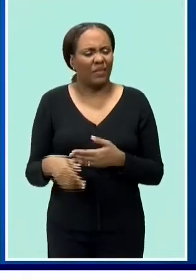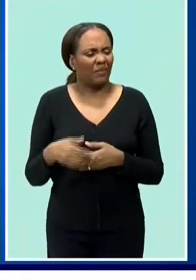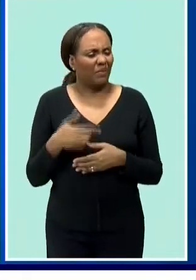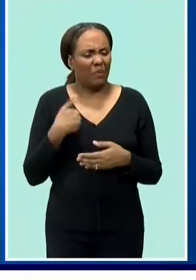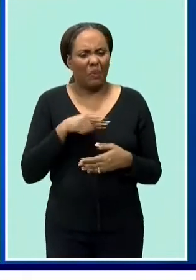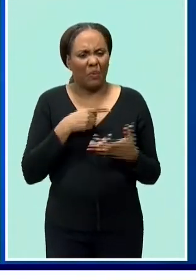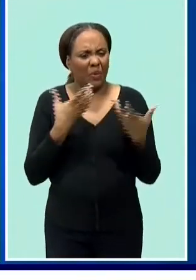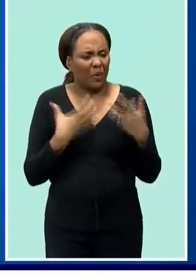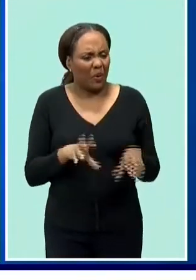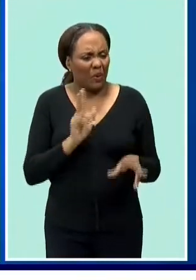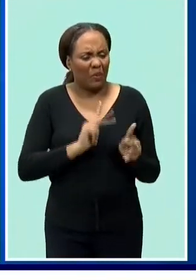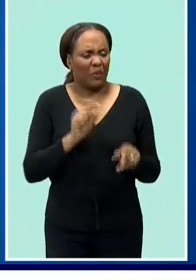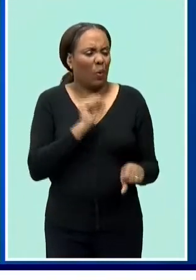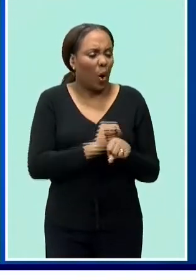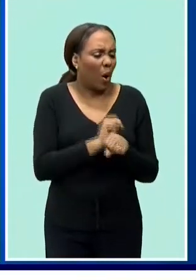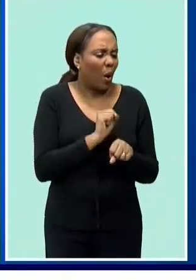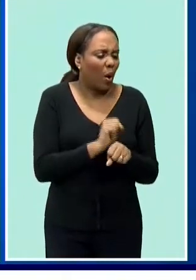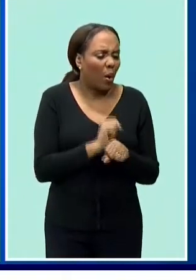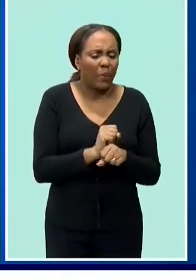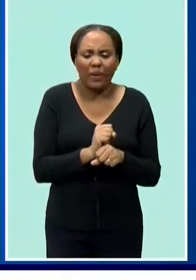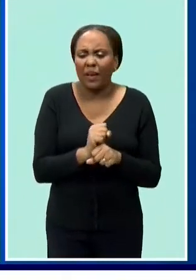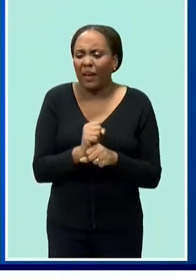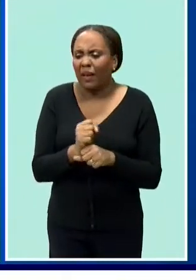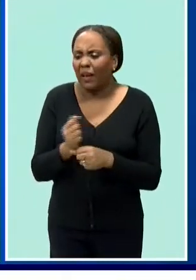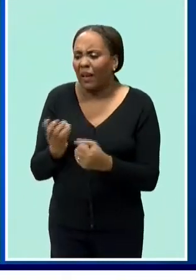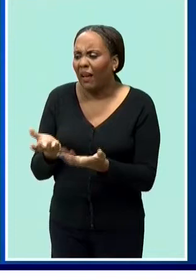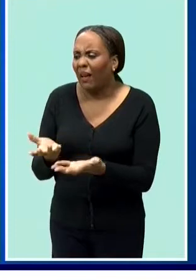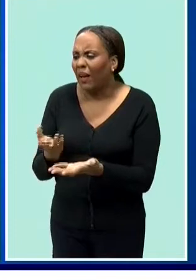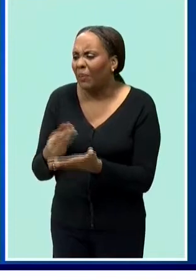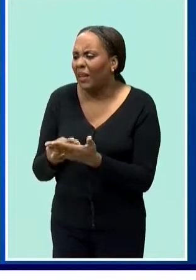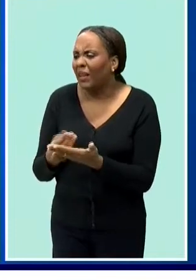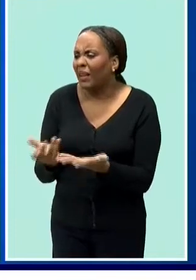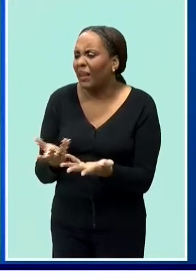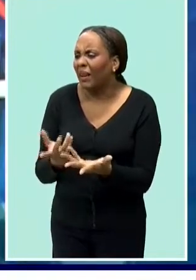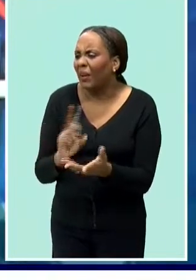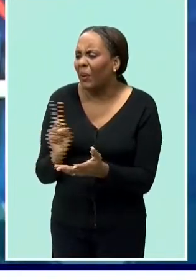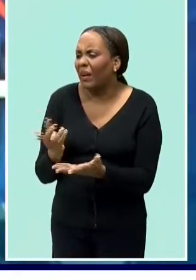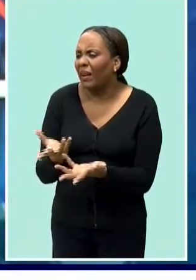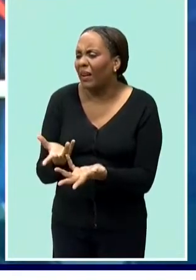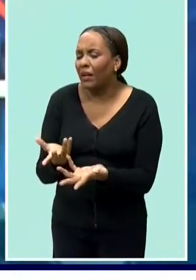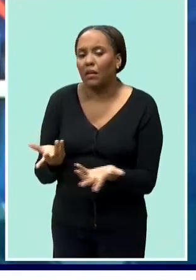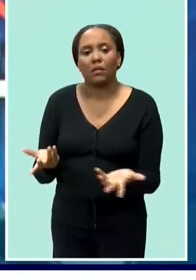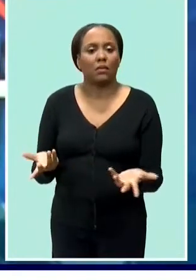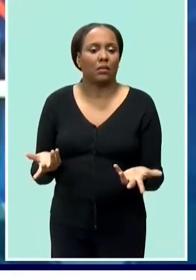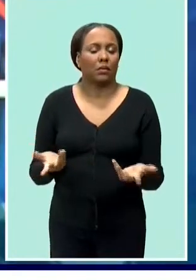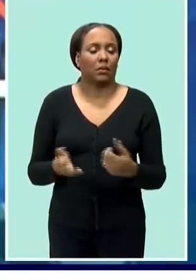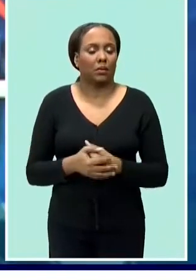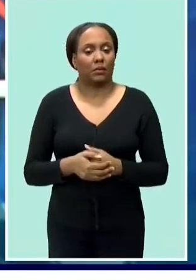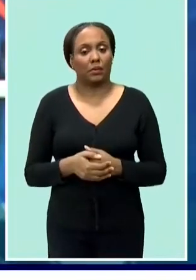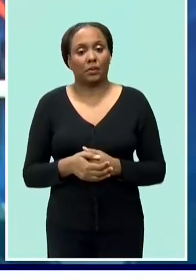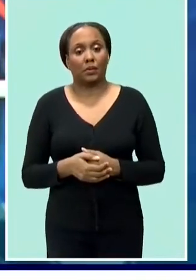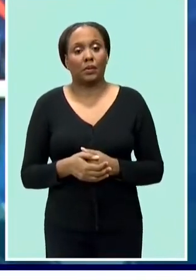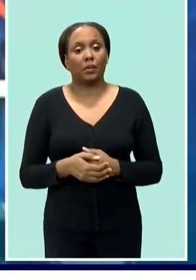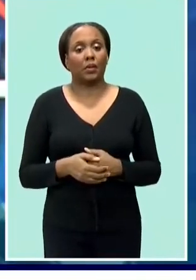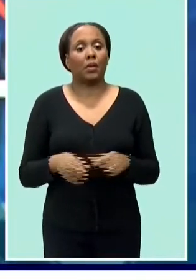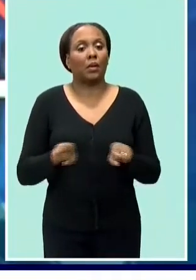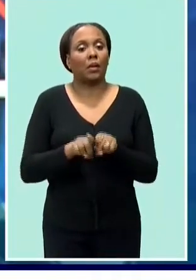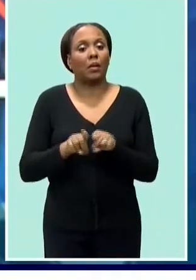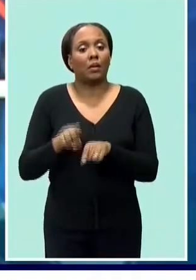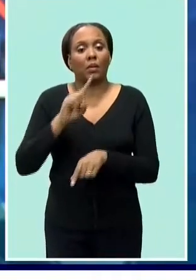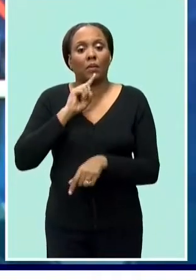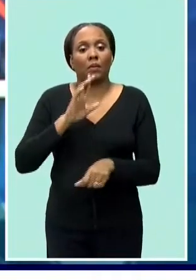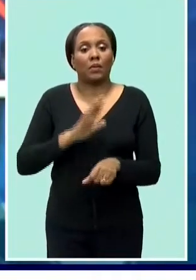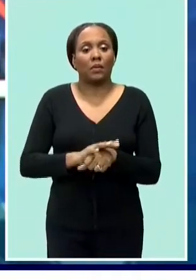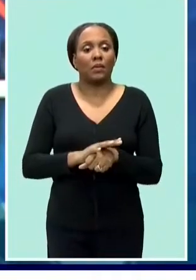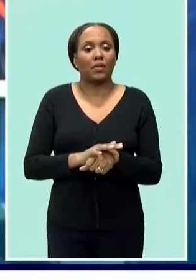they're expecting to be paid that they're not being paid that is something that we have to address minister bostic has also given the assurance